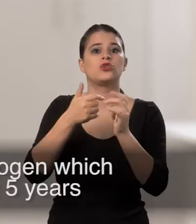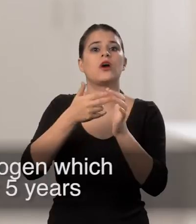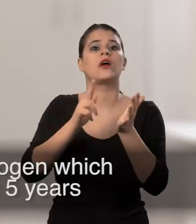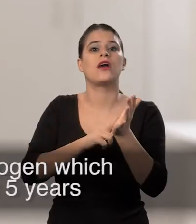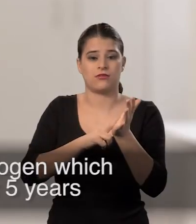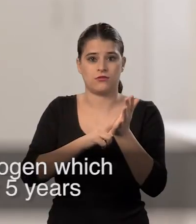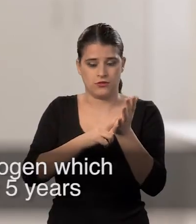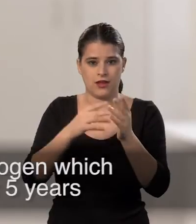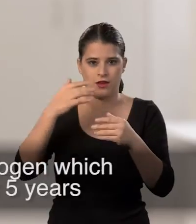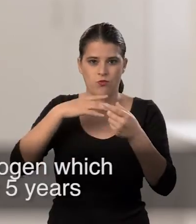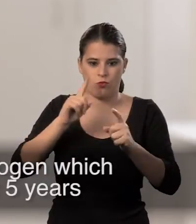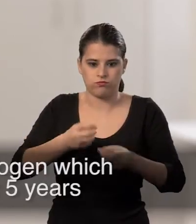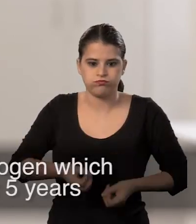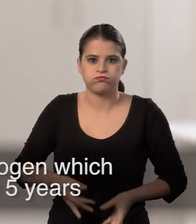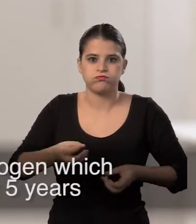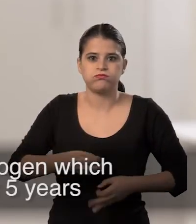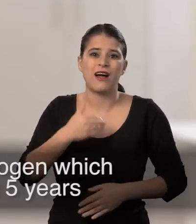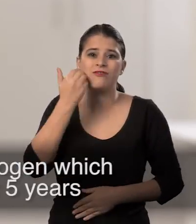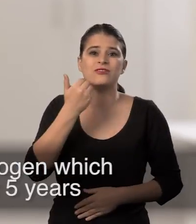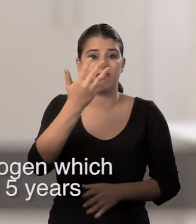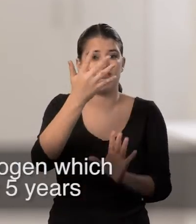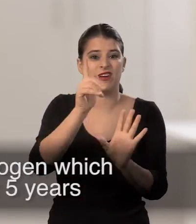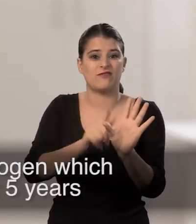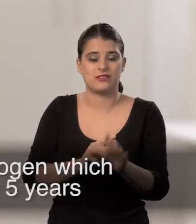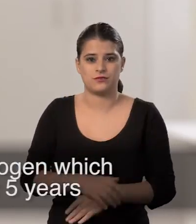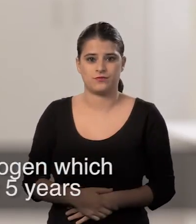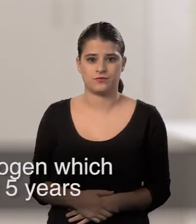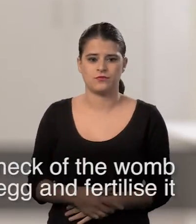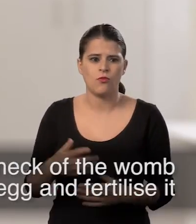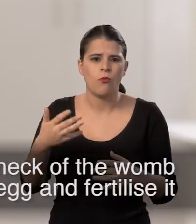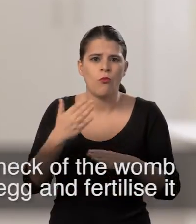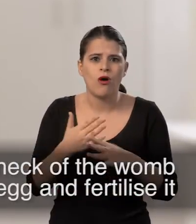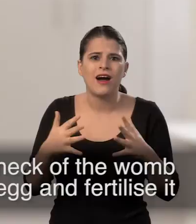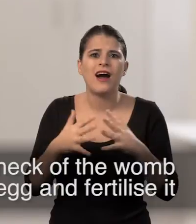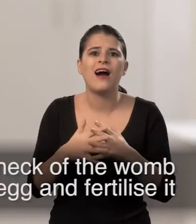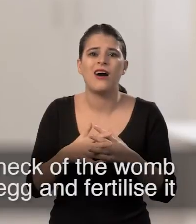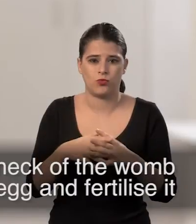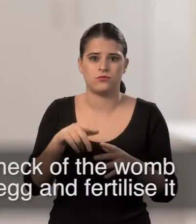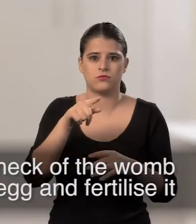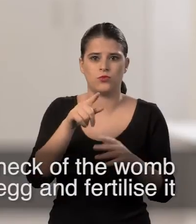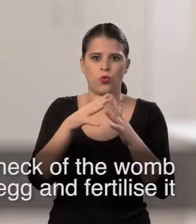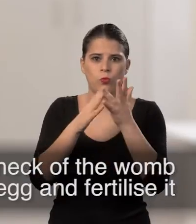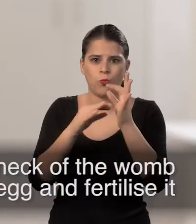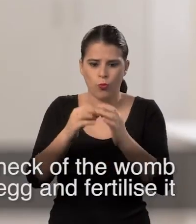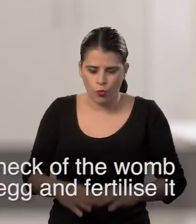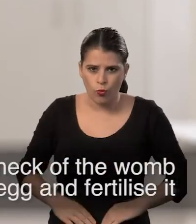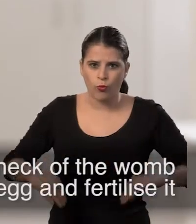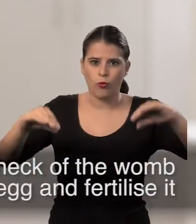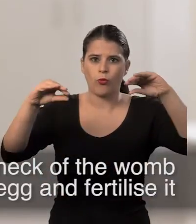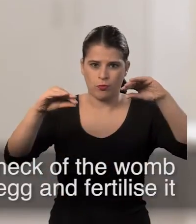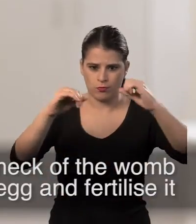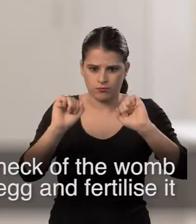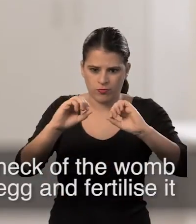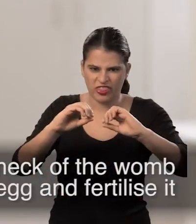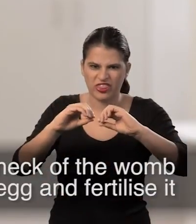the hormone progestogen, which is slowly released every day for five years. It works by thickening the mucus at the neck of the womb,